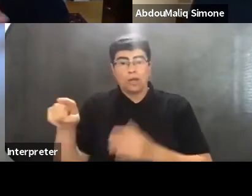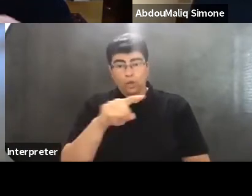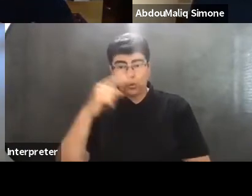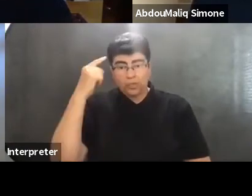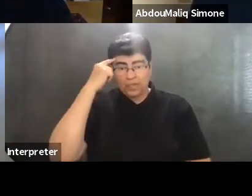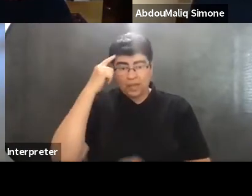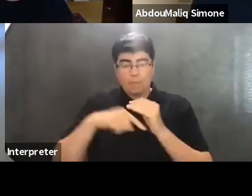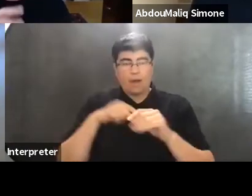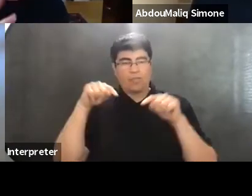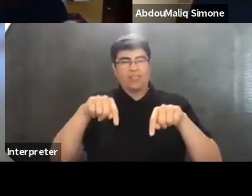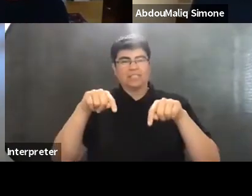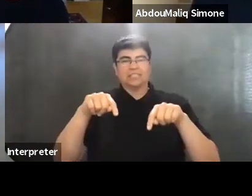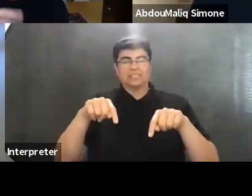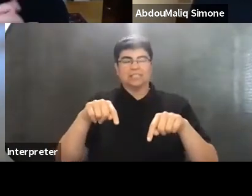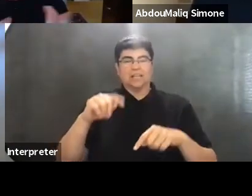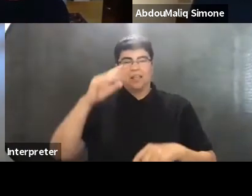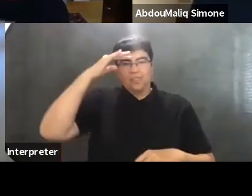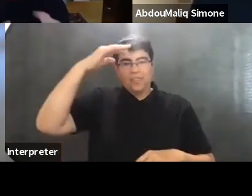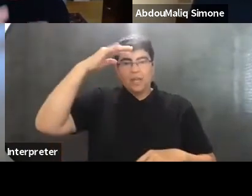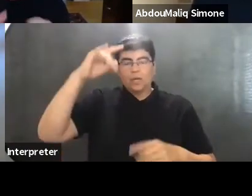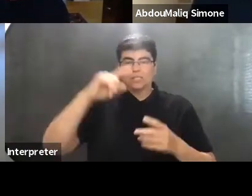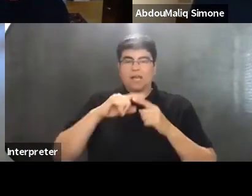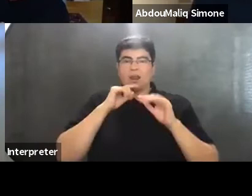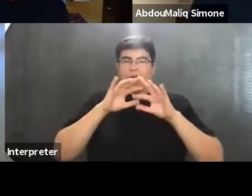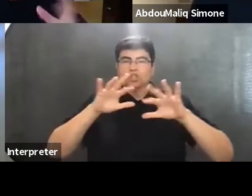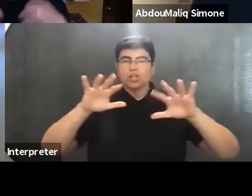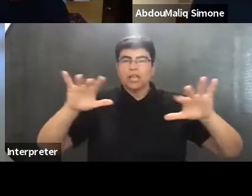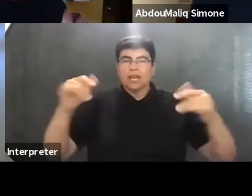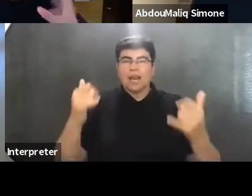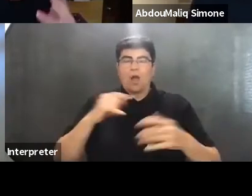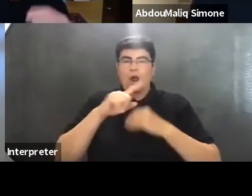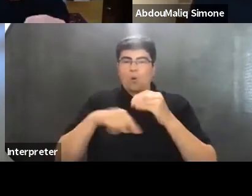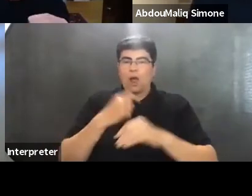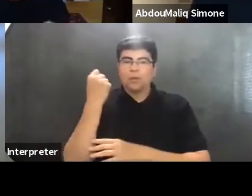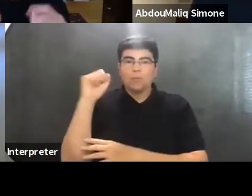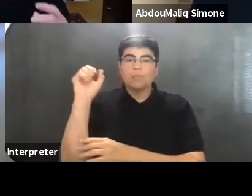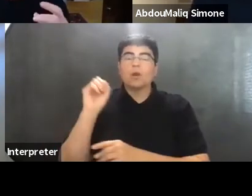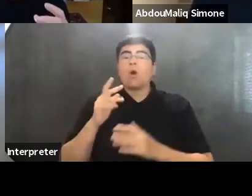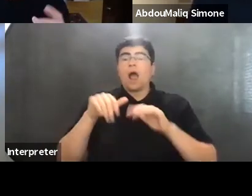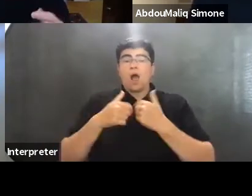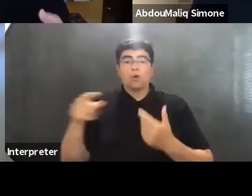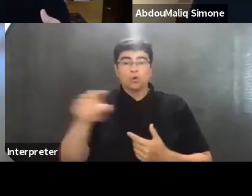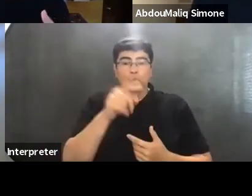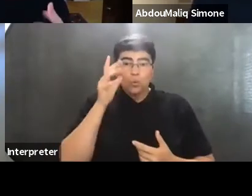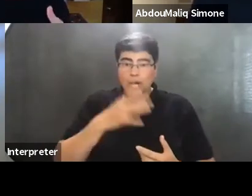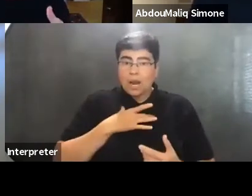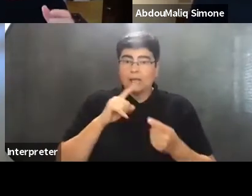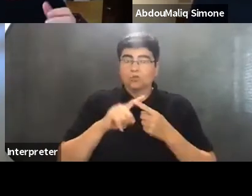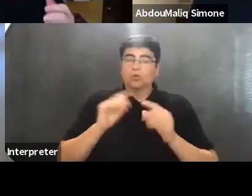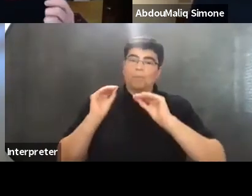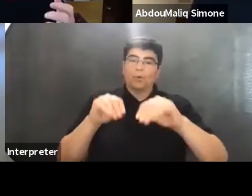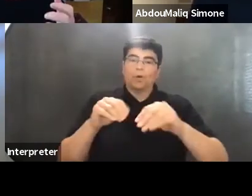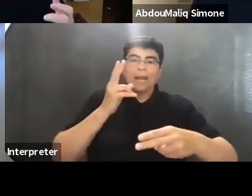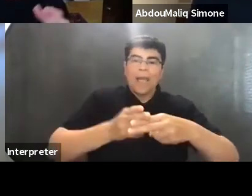the sort of theories that are circulating now around the movement or how you would, if you would like to put a name